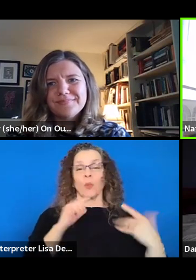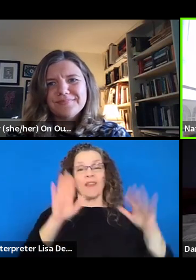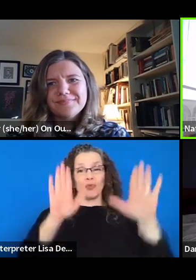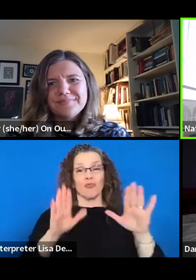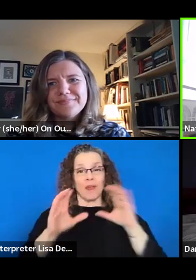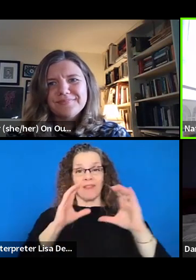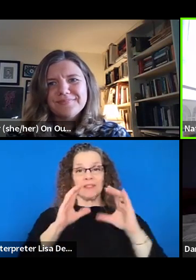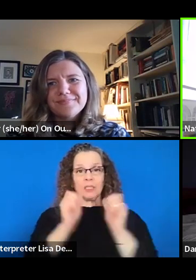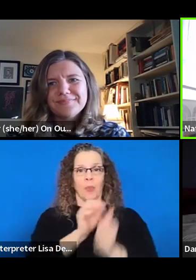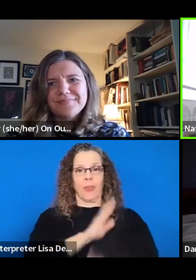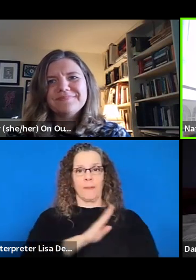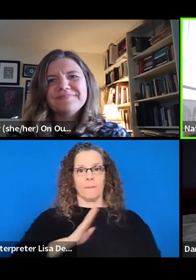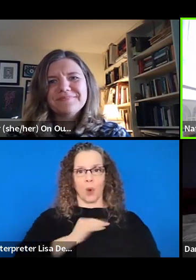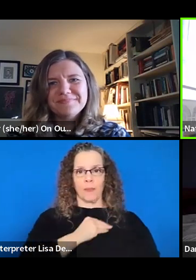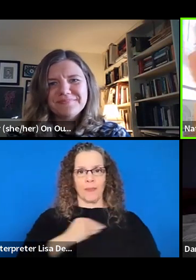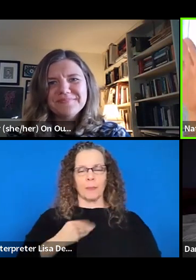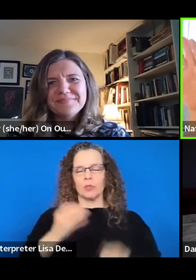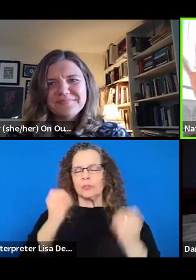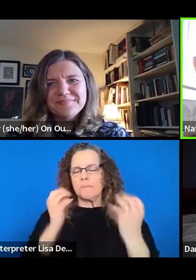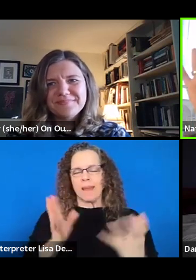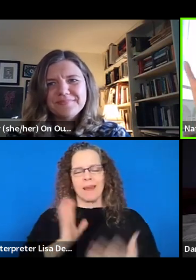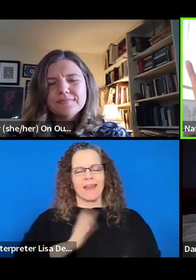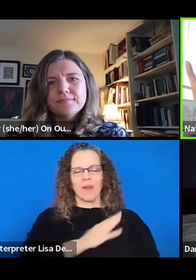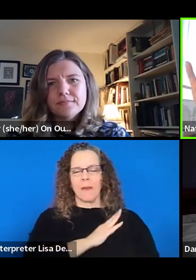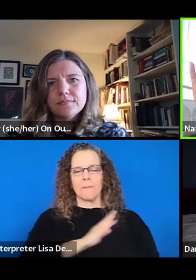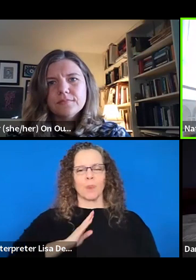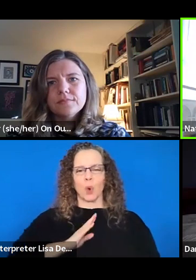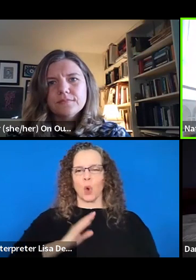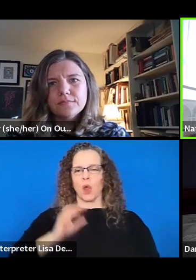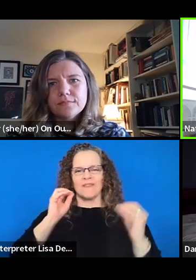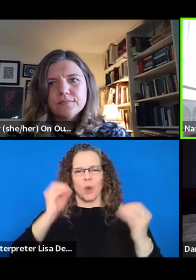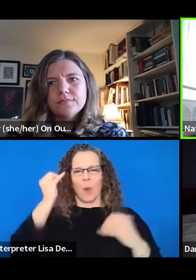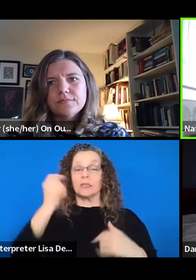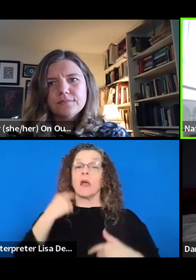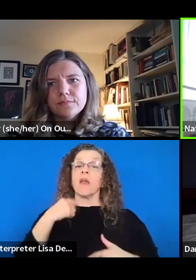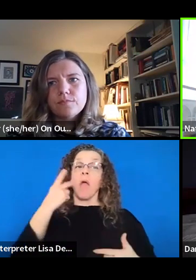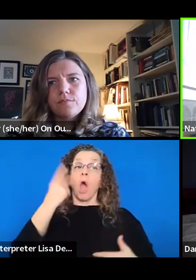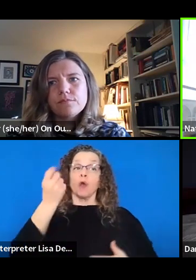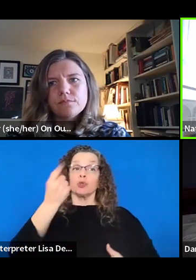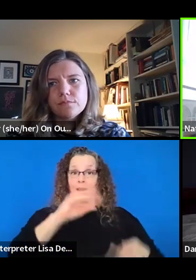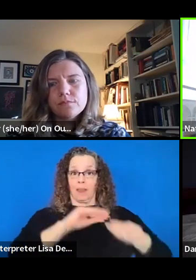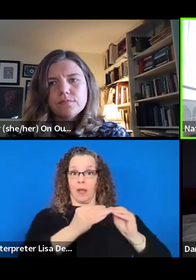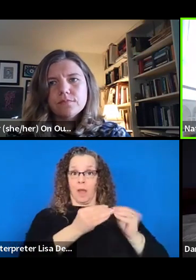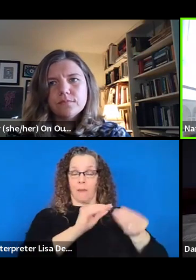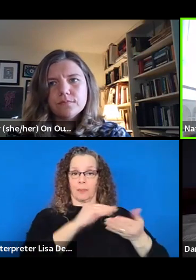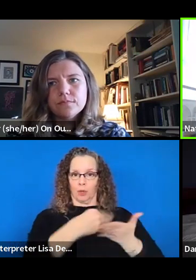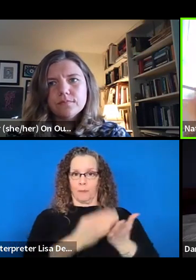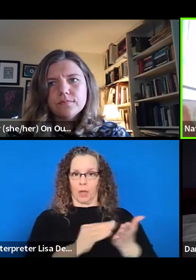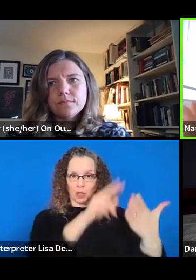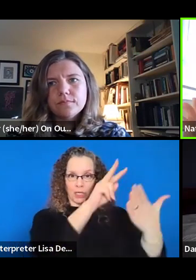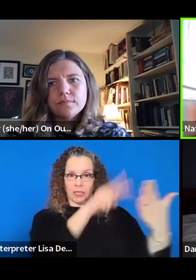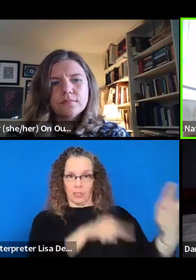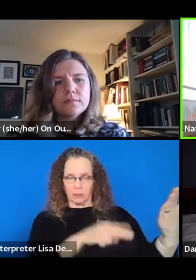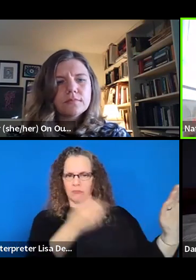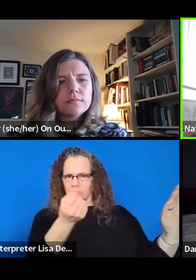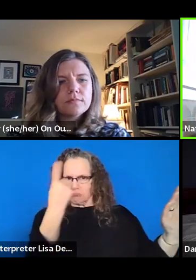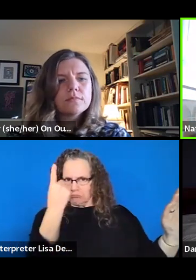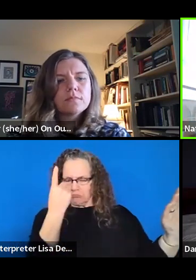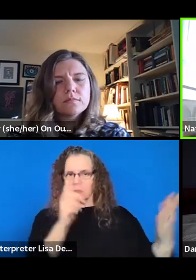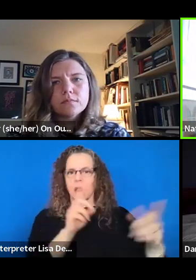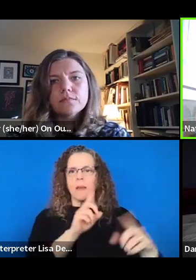of them don't know what's happening, like they know what the budget looks like in a big way, but they really, there's a way in which they trust,